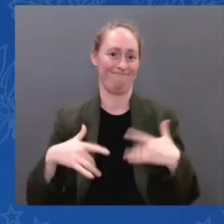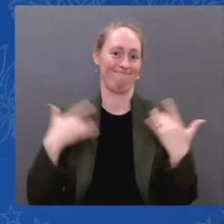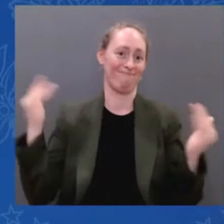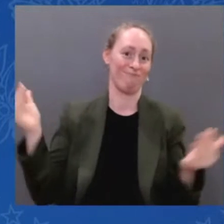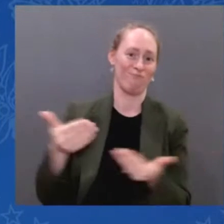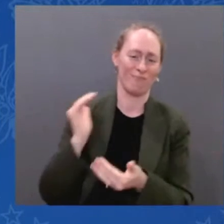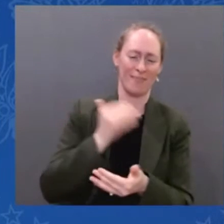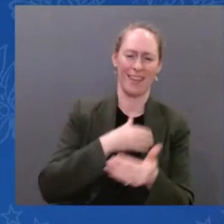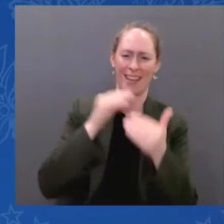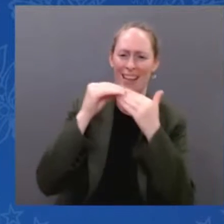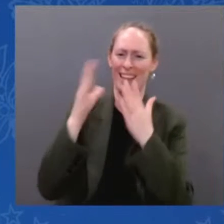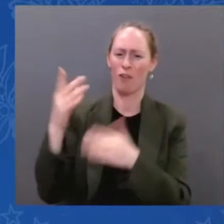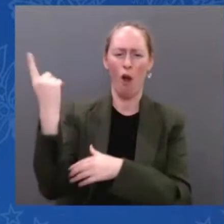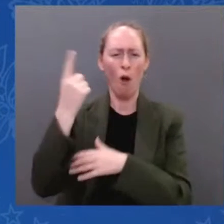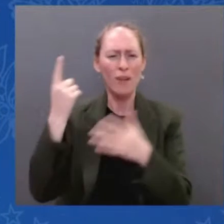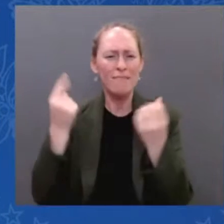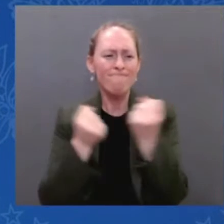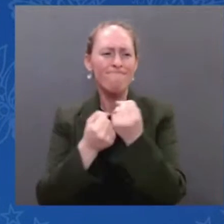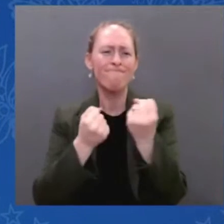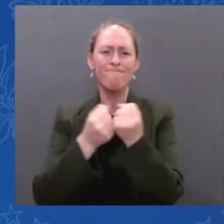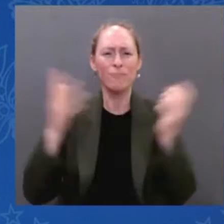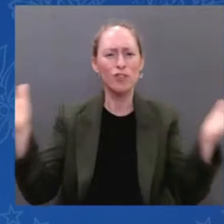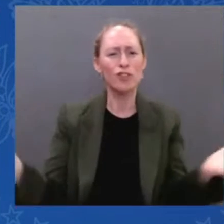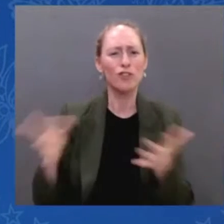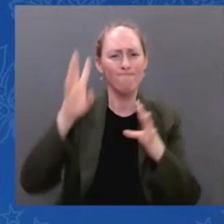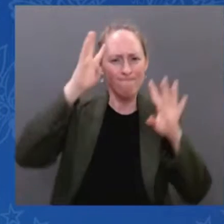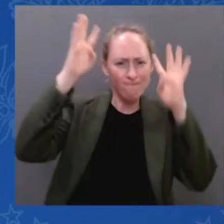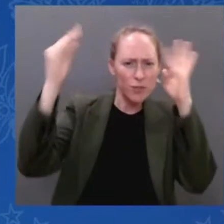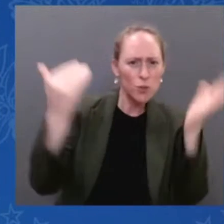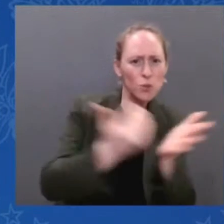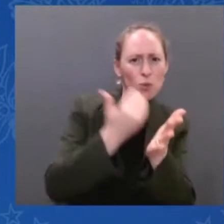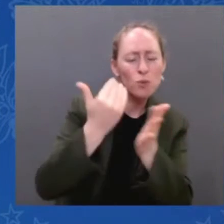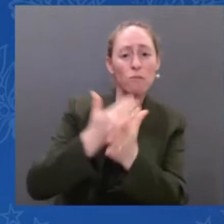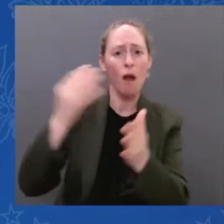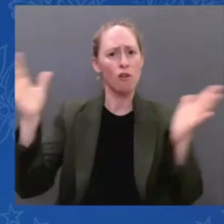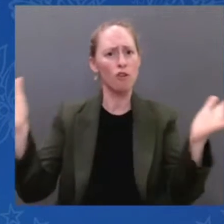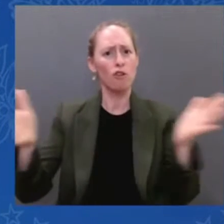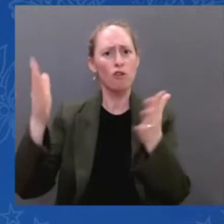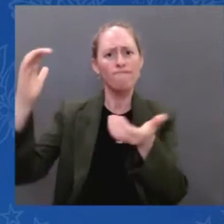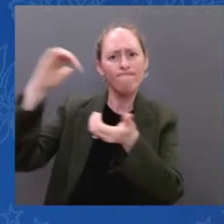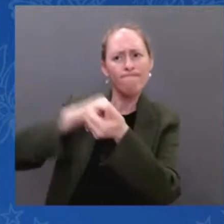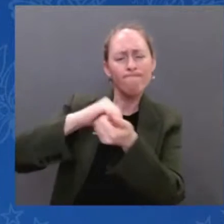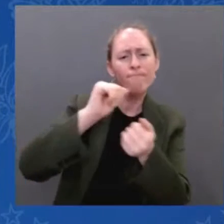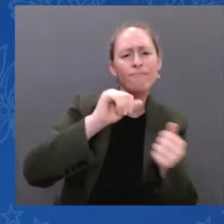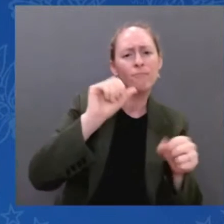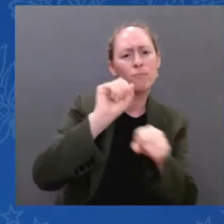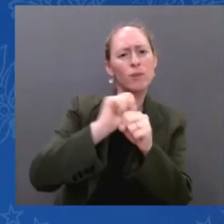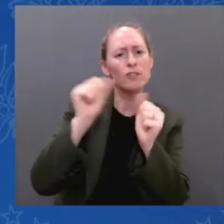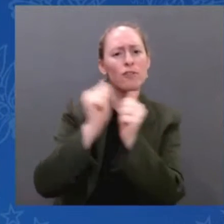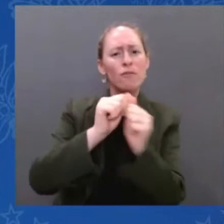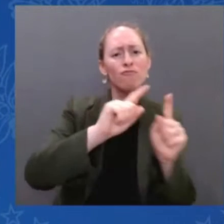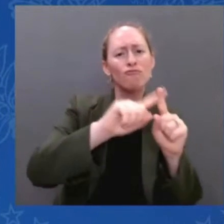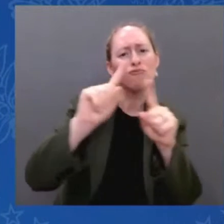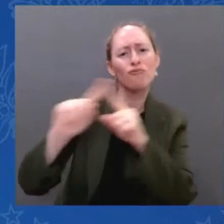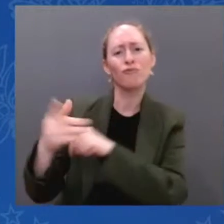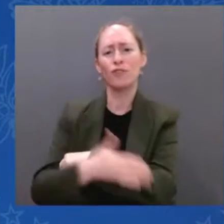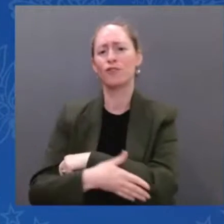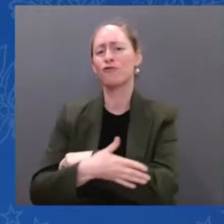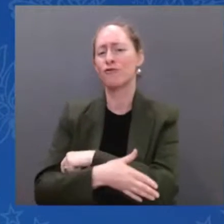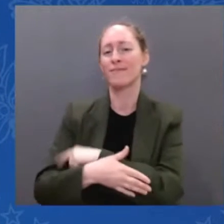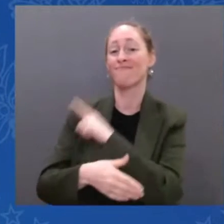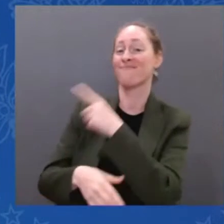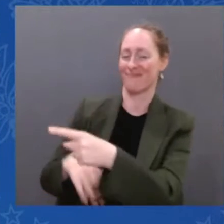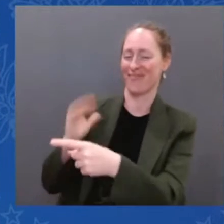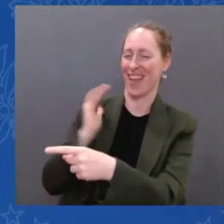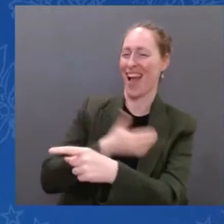the remarkable our President, the President of the United States, Joe Biden. The of Well, it's great